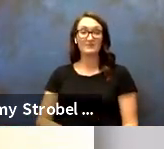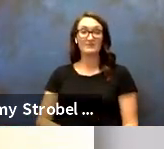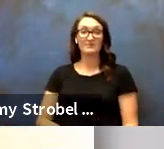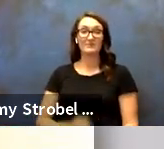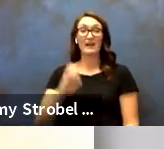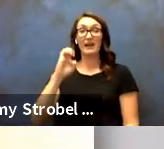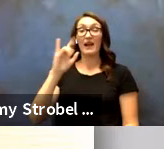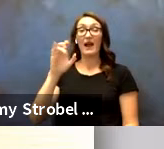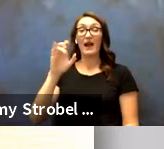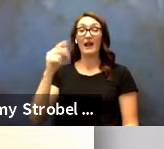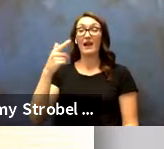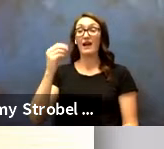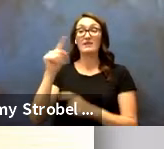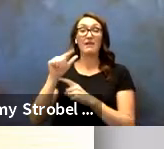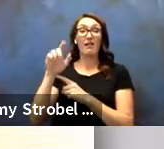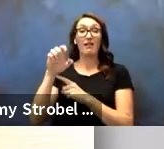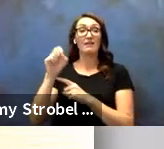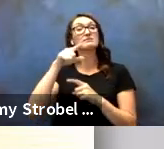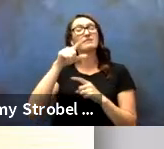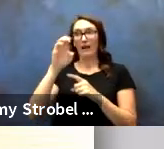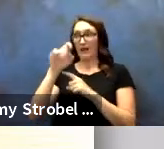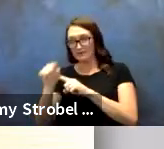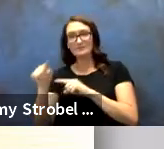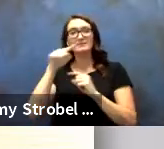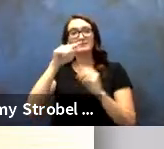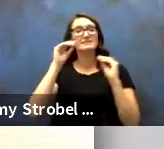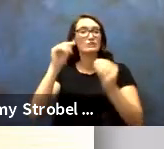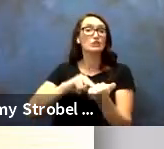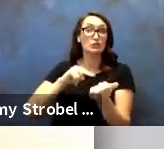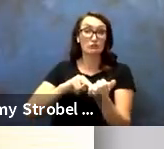Eileen Gonzalez, Nursing Instructor, 20 years.